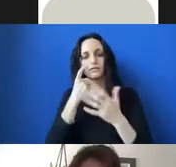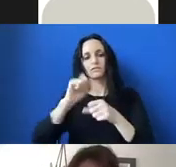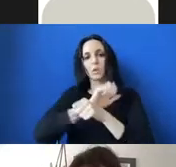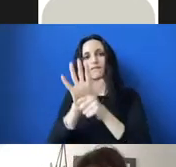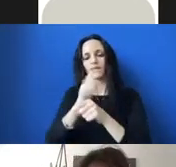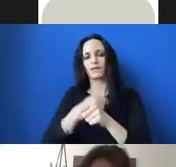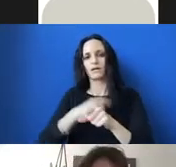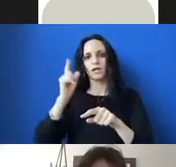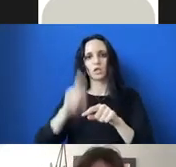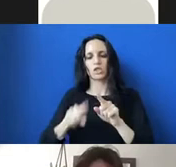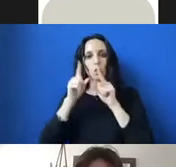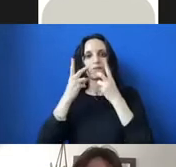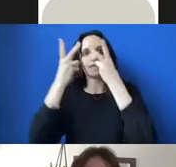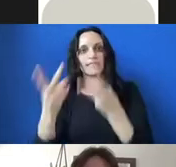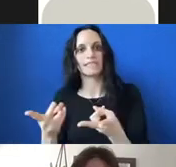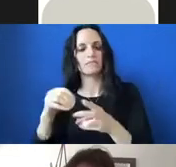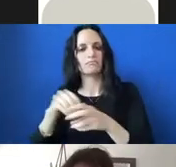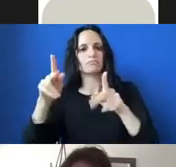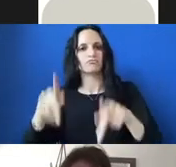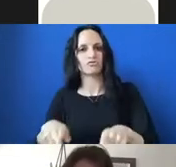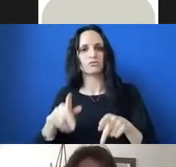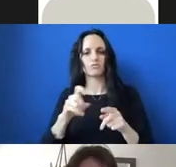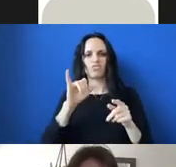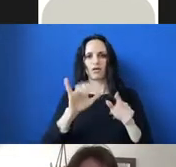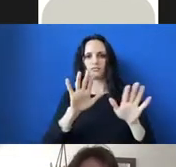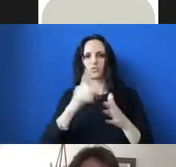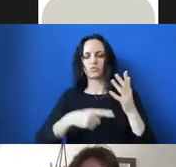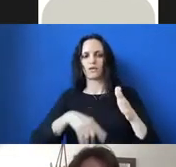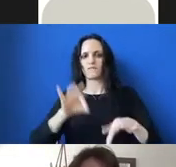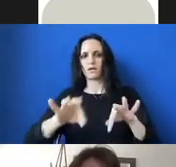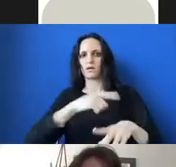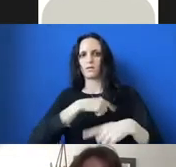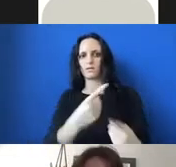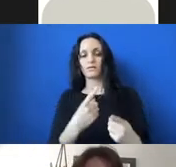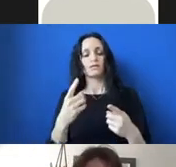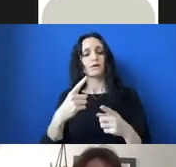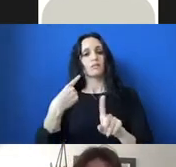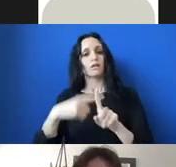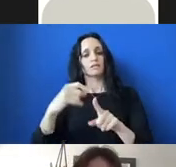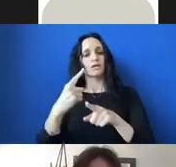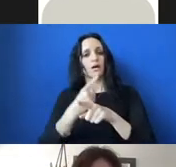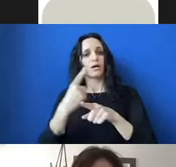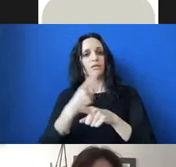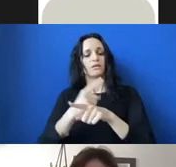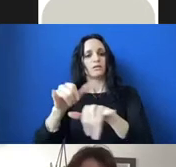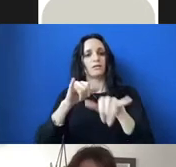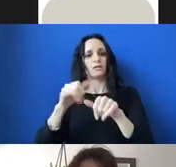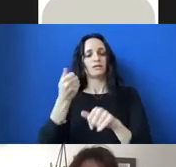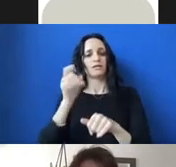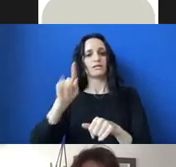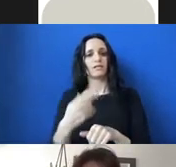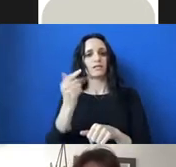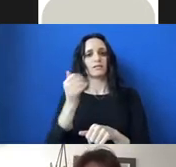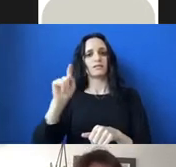anywhere in person. So this is what I was able to find. And also a very common practice during the 18th and 19th centuries was lifting